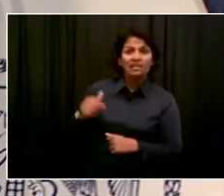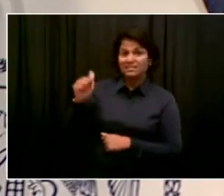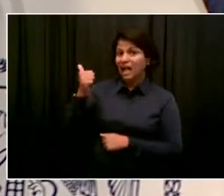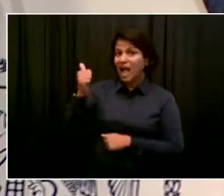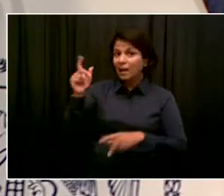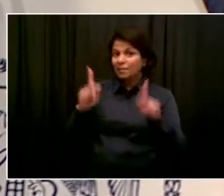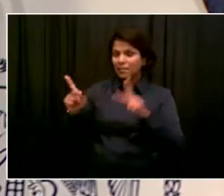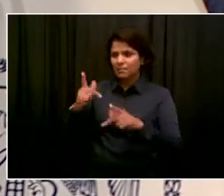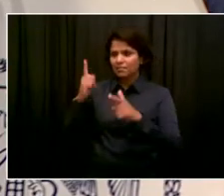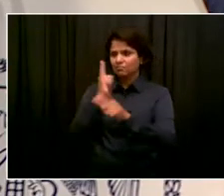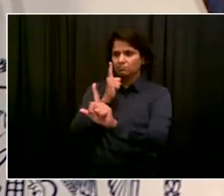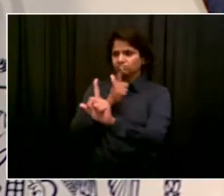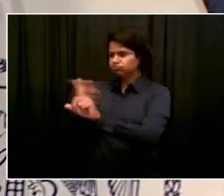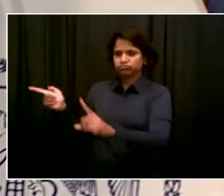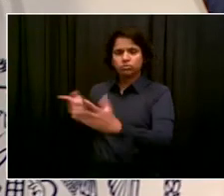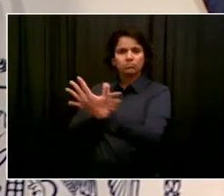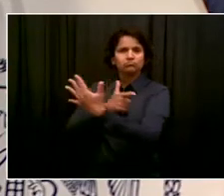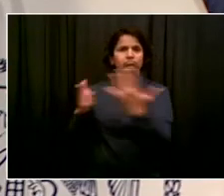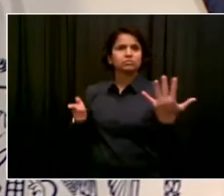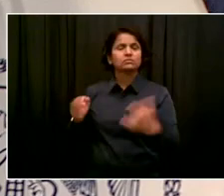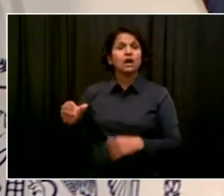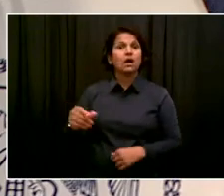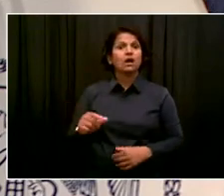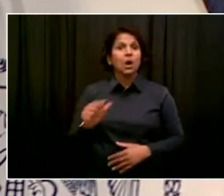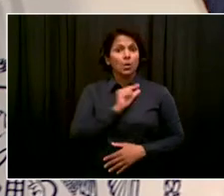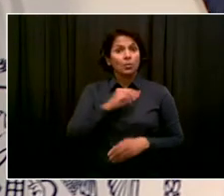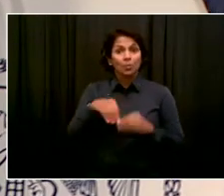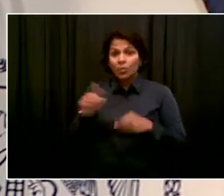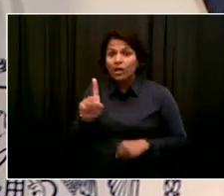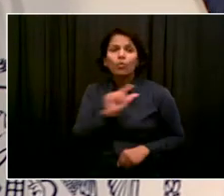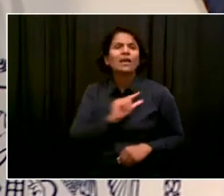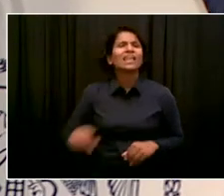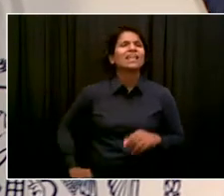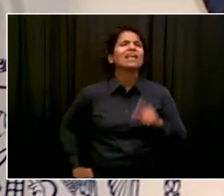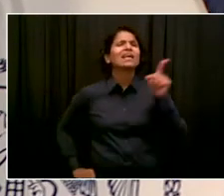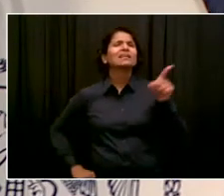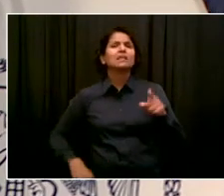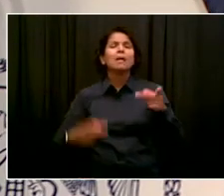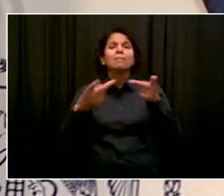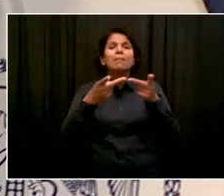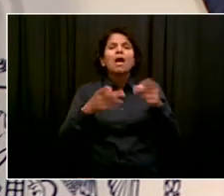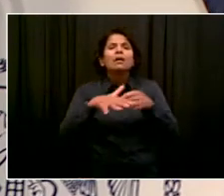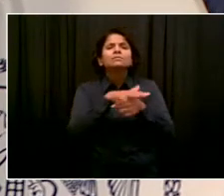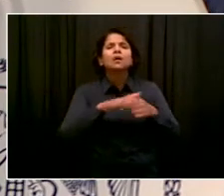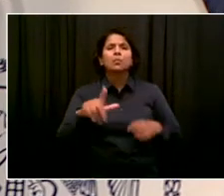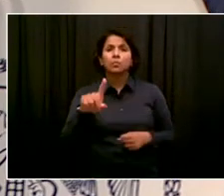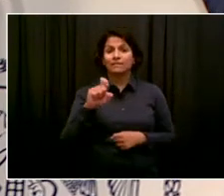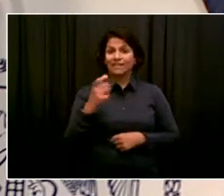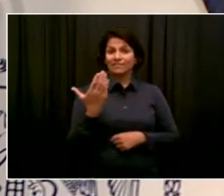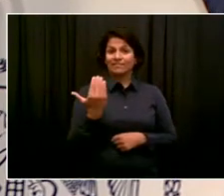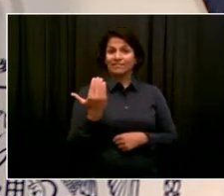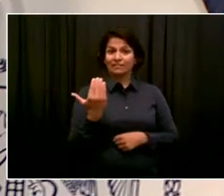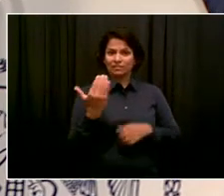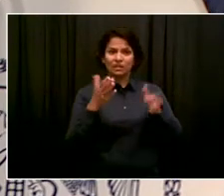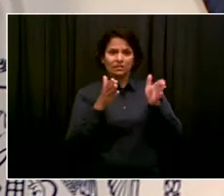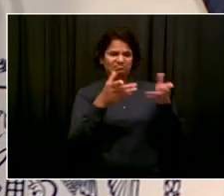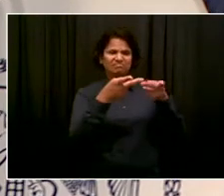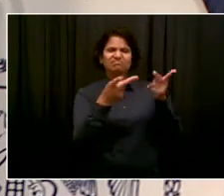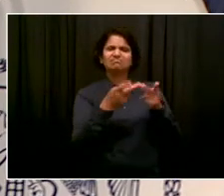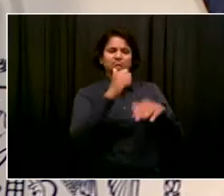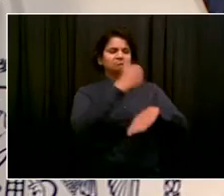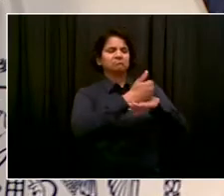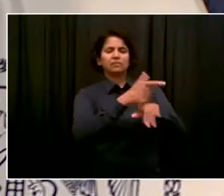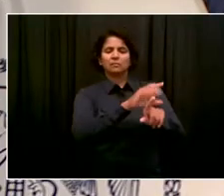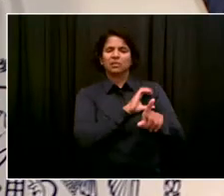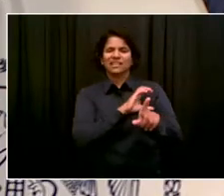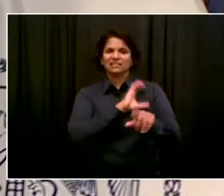that is very troubling. What the detectives are telling us already is it's gang-related, and we know so much of the problem is